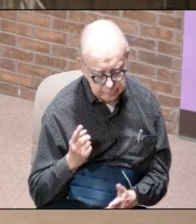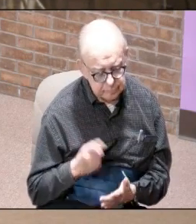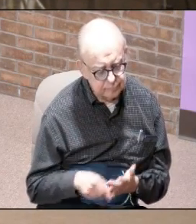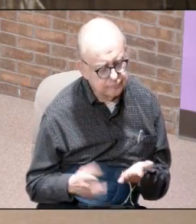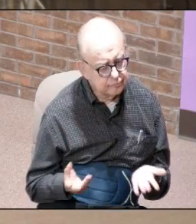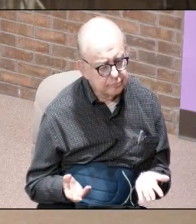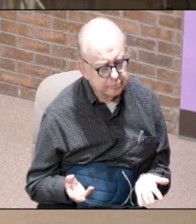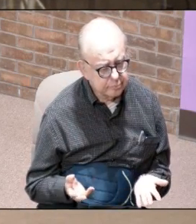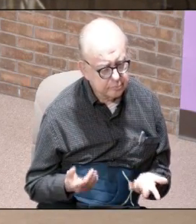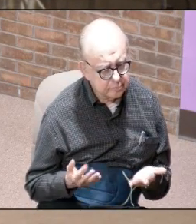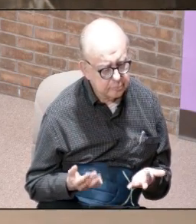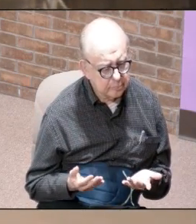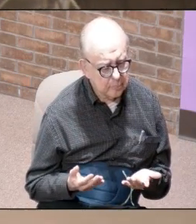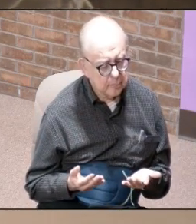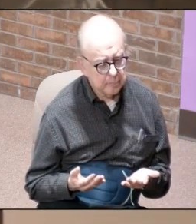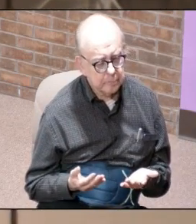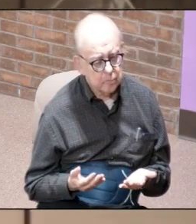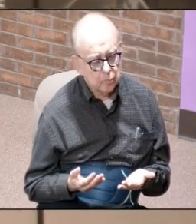talking about hold on a minute